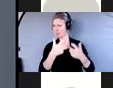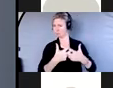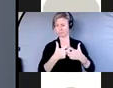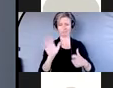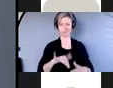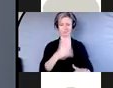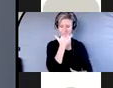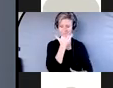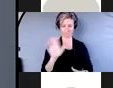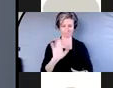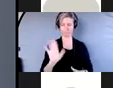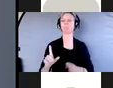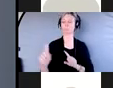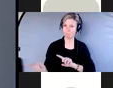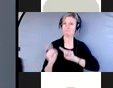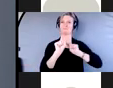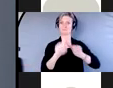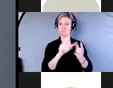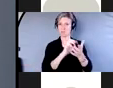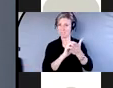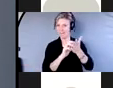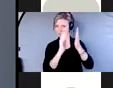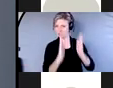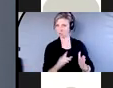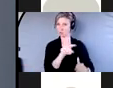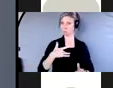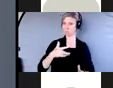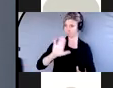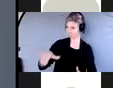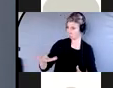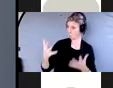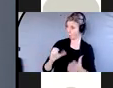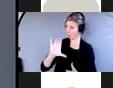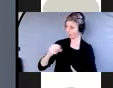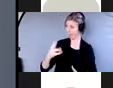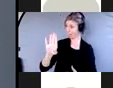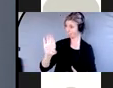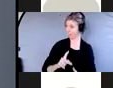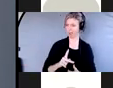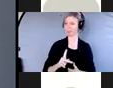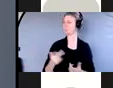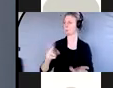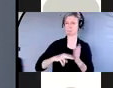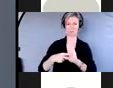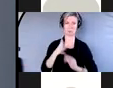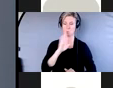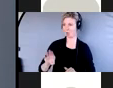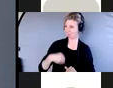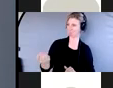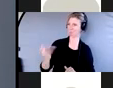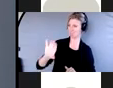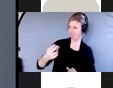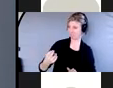when you go to like a cashier, the question is, if you always want cash back, well, someone's, you know, doing your banking or your POA, are they